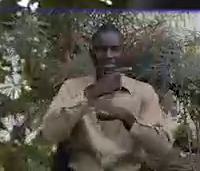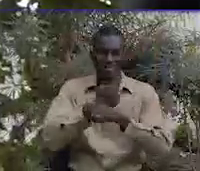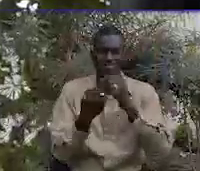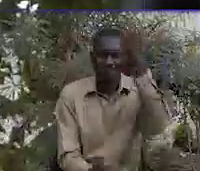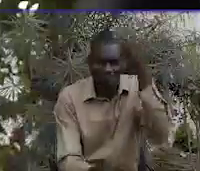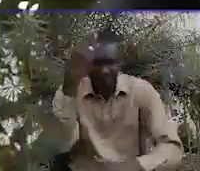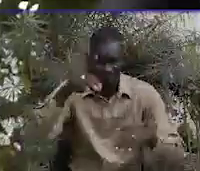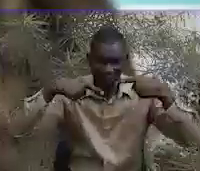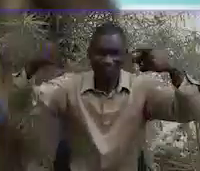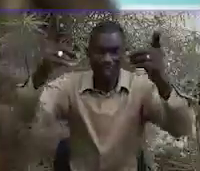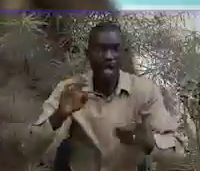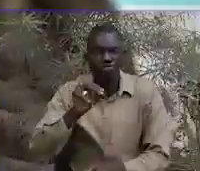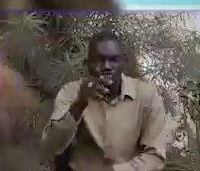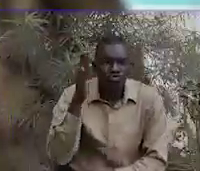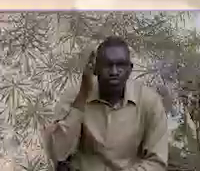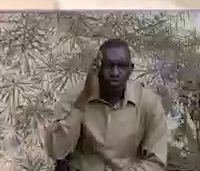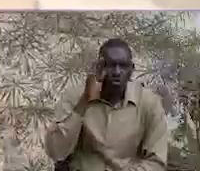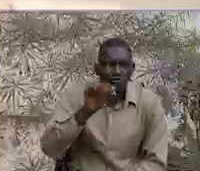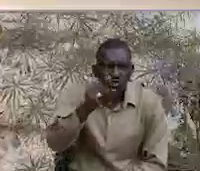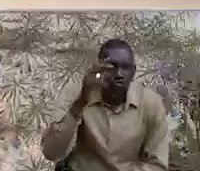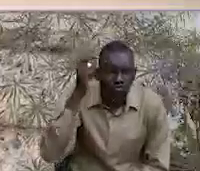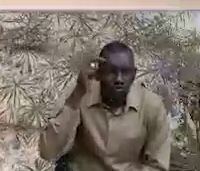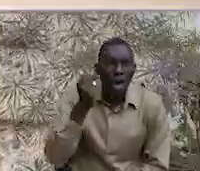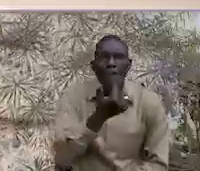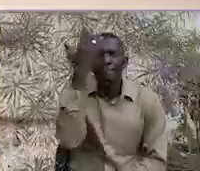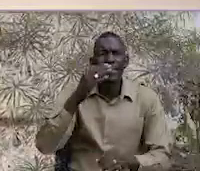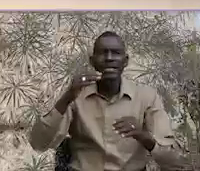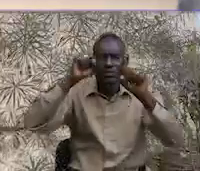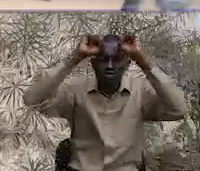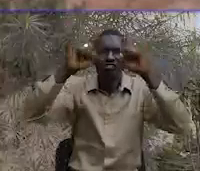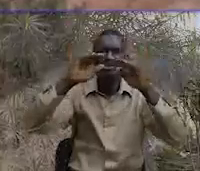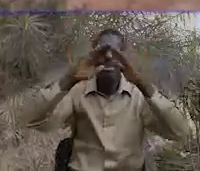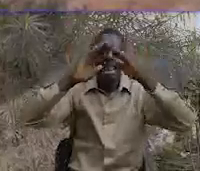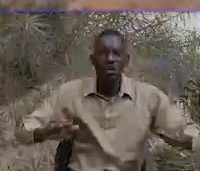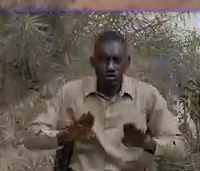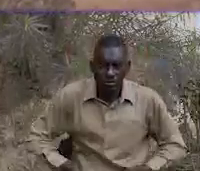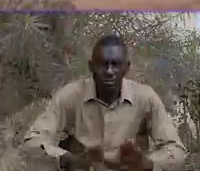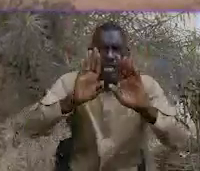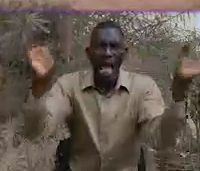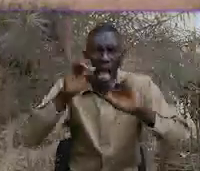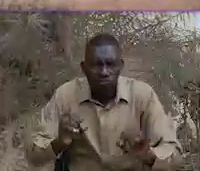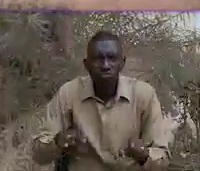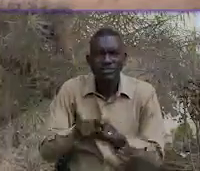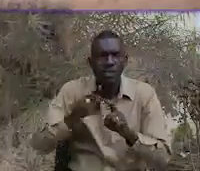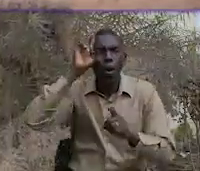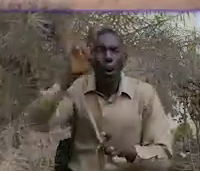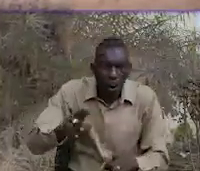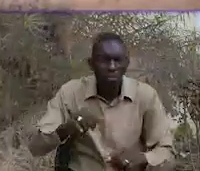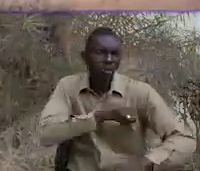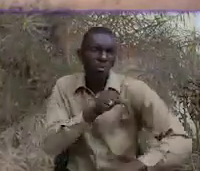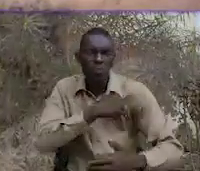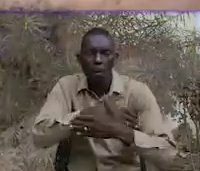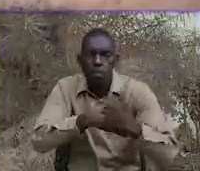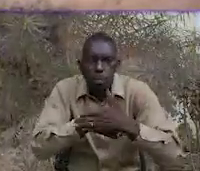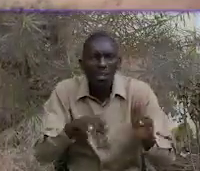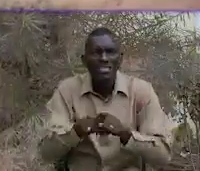our nation's progression. Do you know, do you know that most public structures are inaccessible? At homes and buildings are